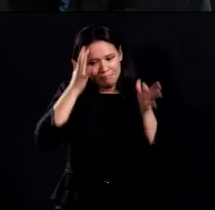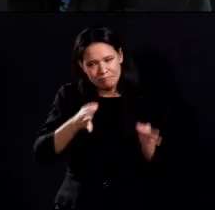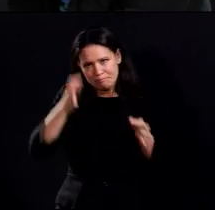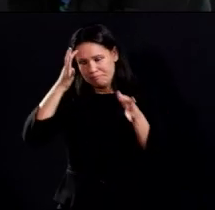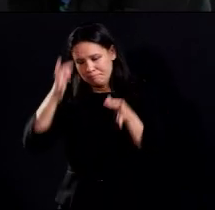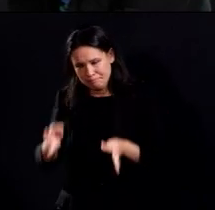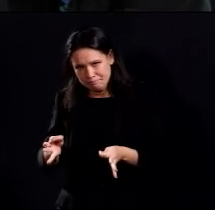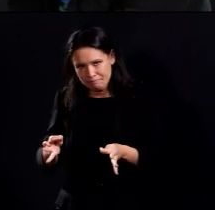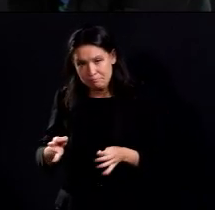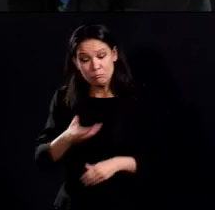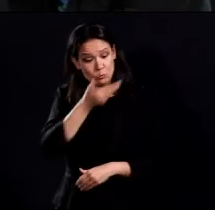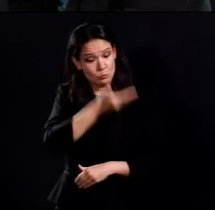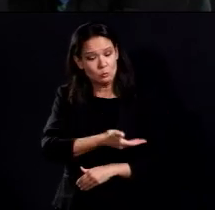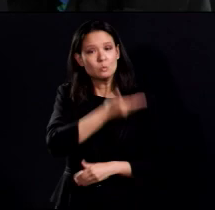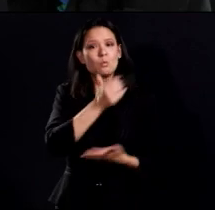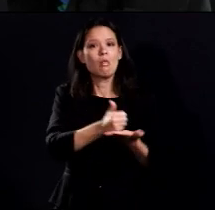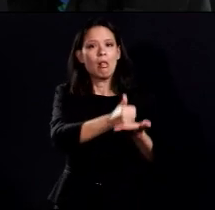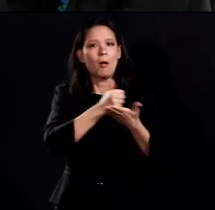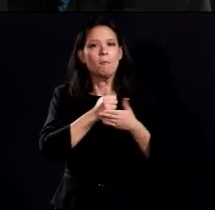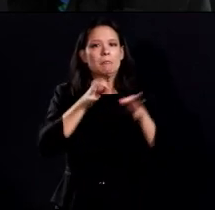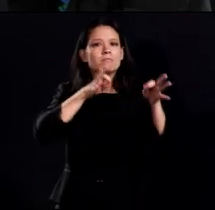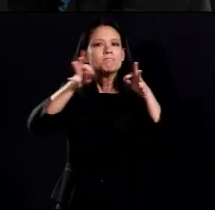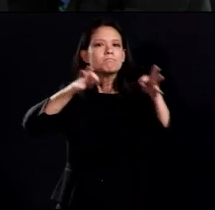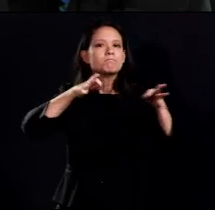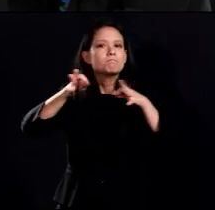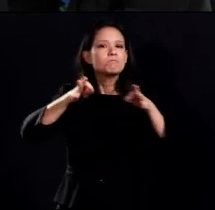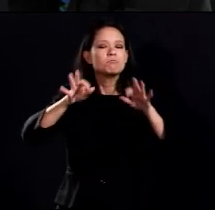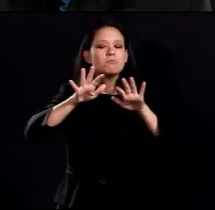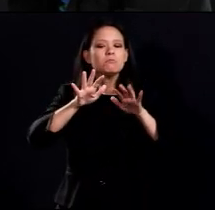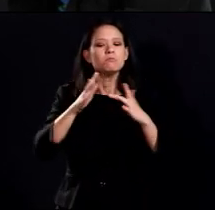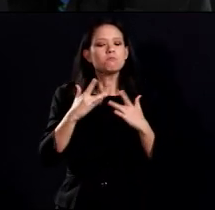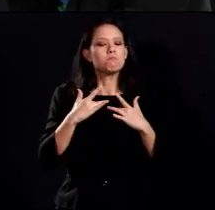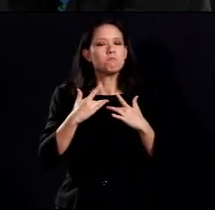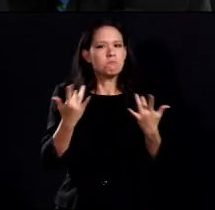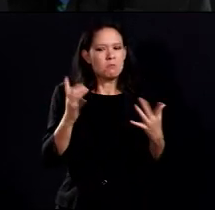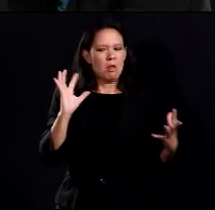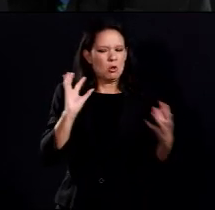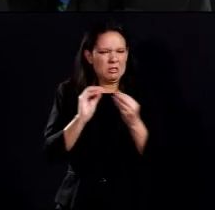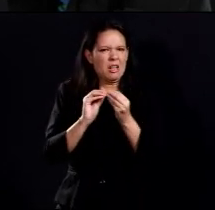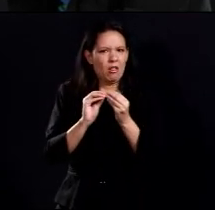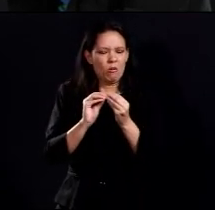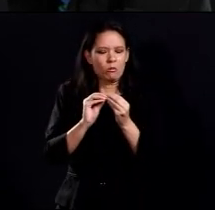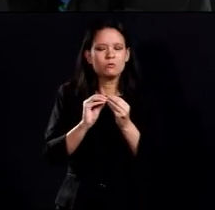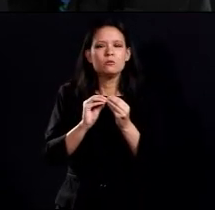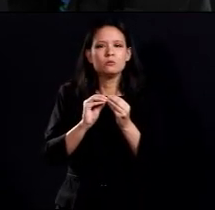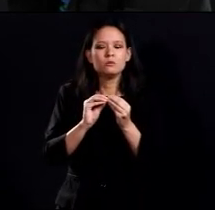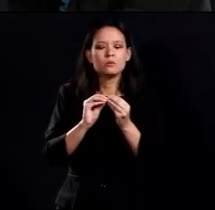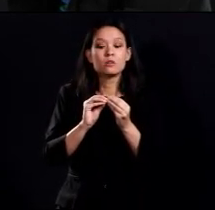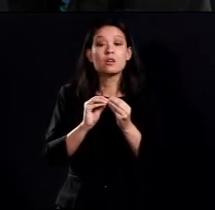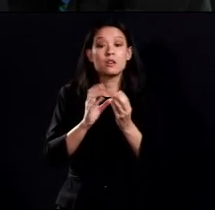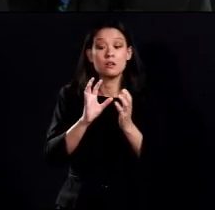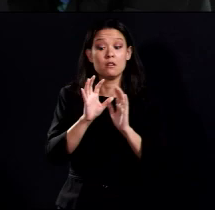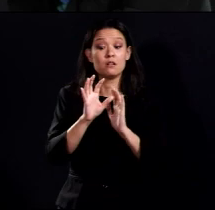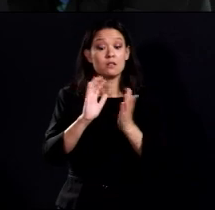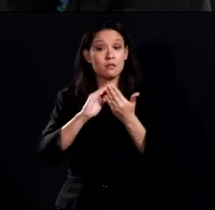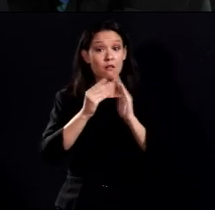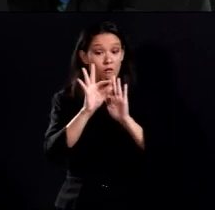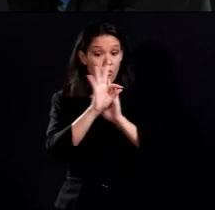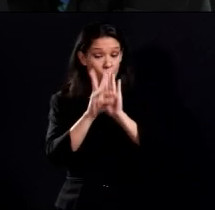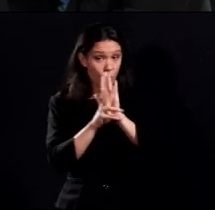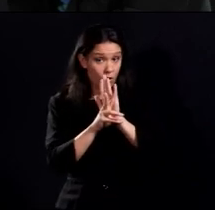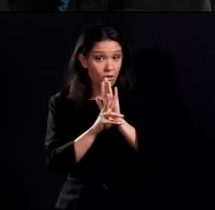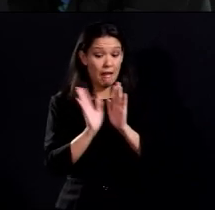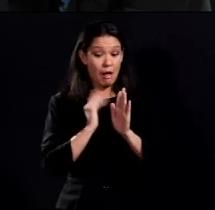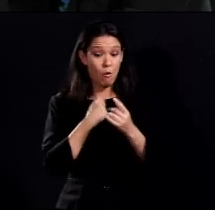She's going to give us a little bit today about an overview as we look at COVID-19, where we are and why